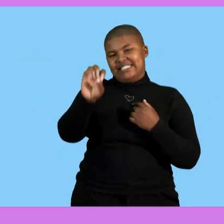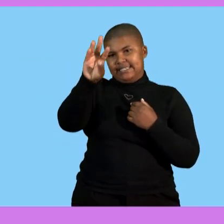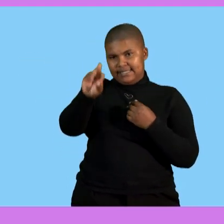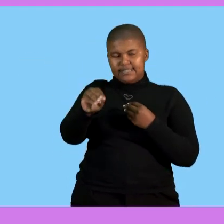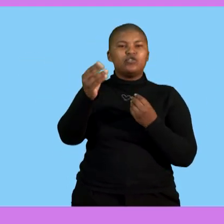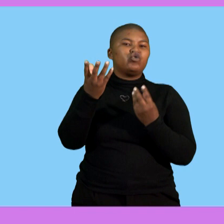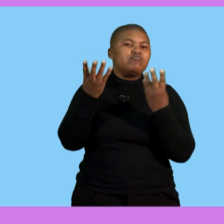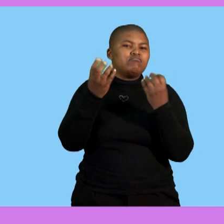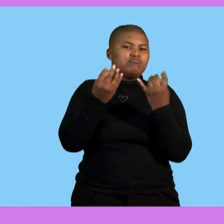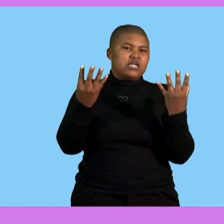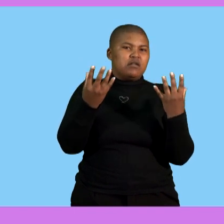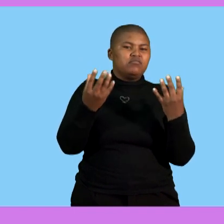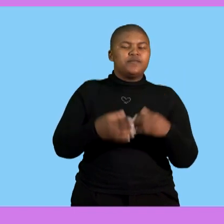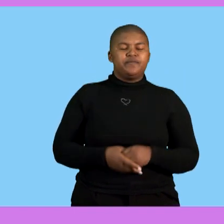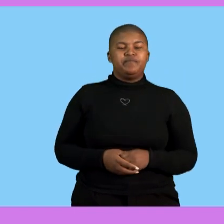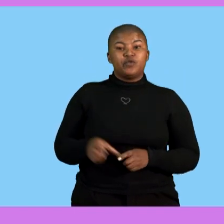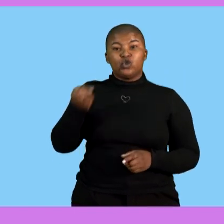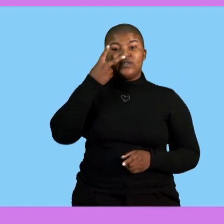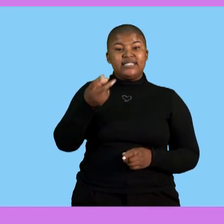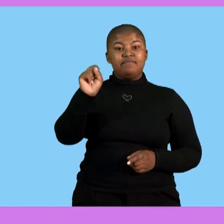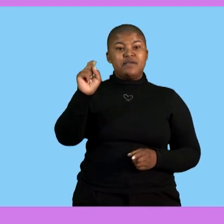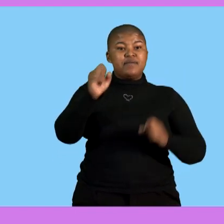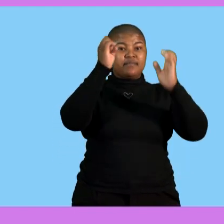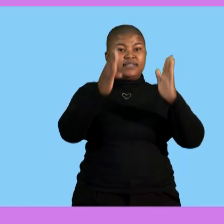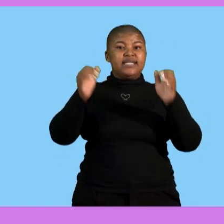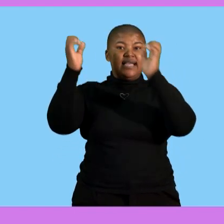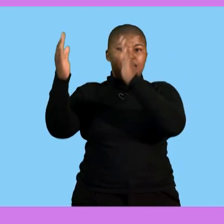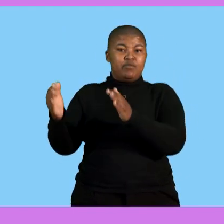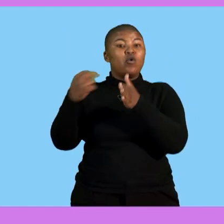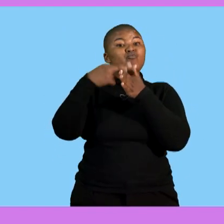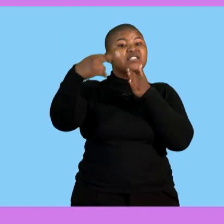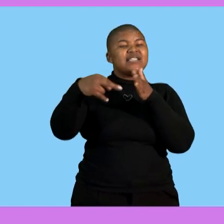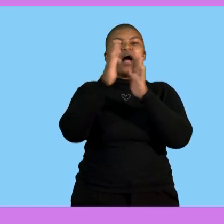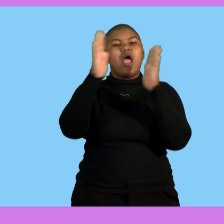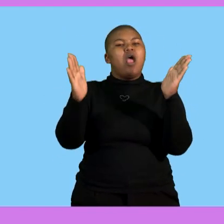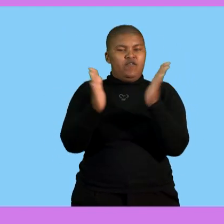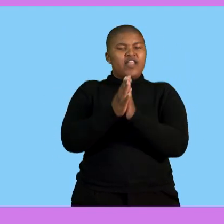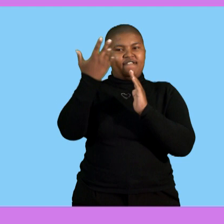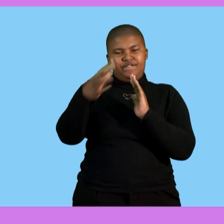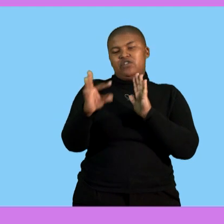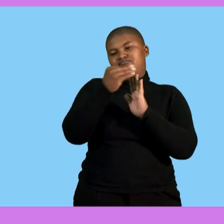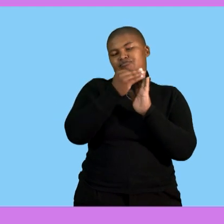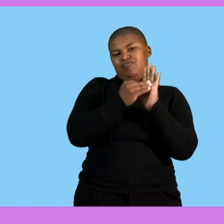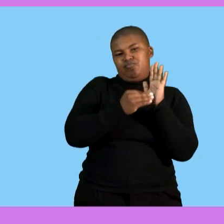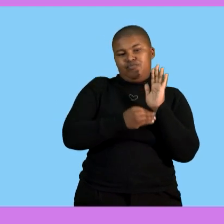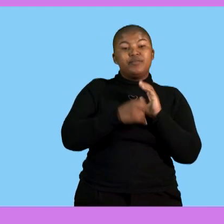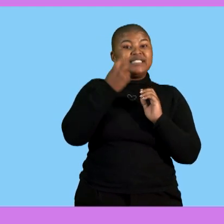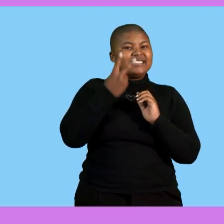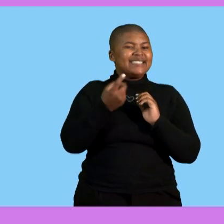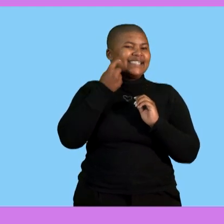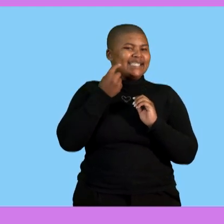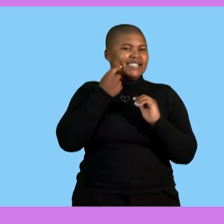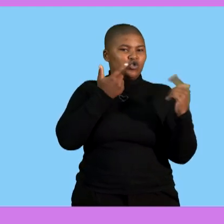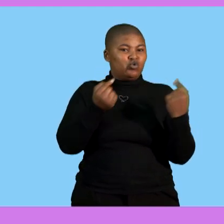total. So now as you can see from the table of the results, all the results have been recorded. So it becomes easier when you